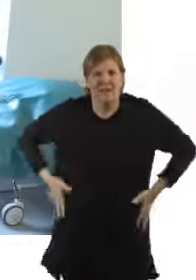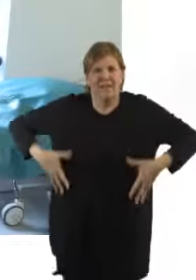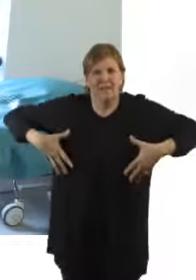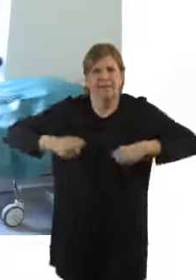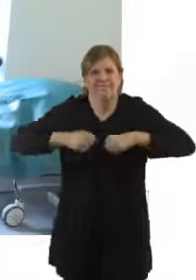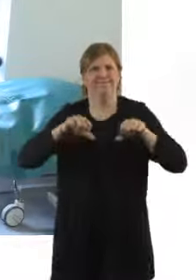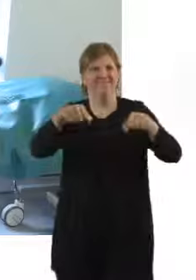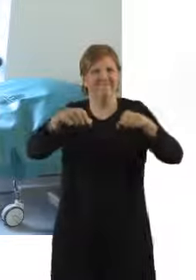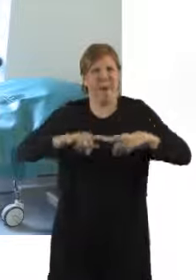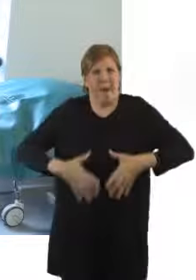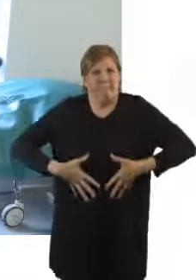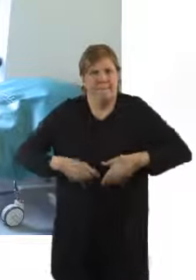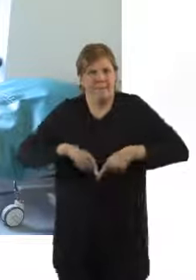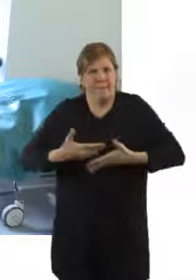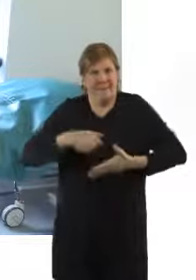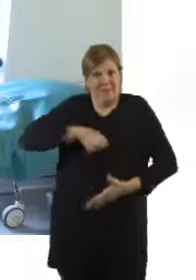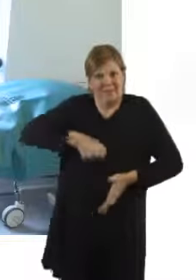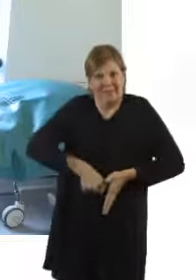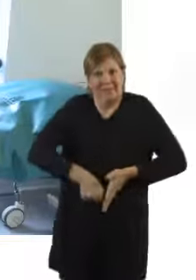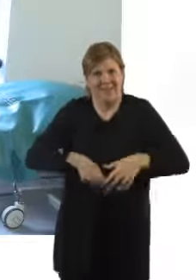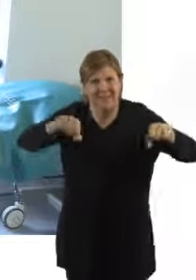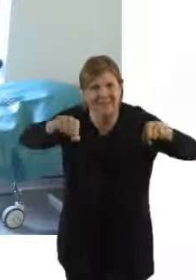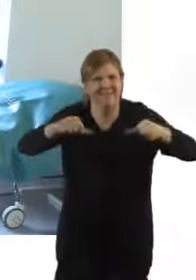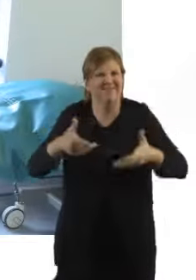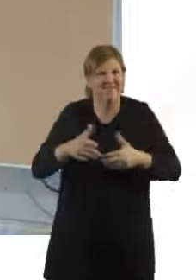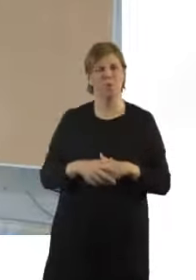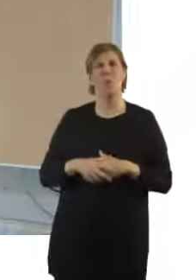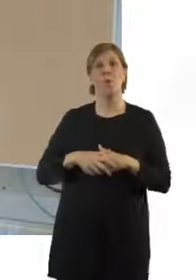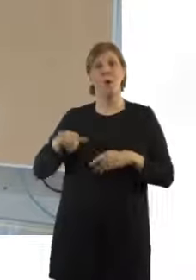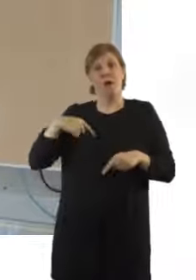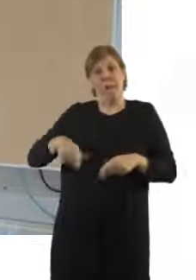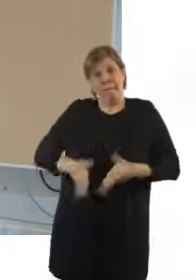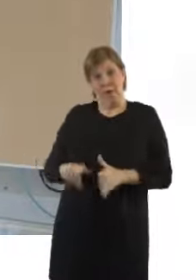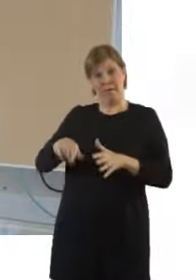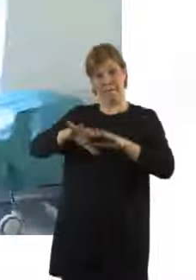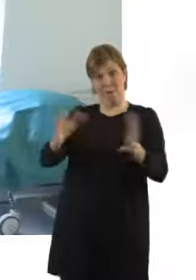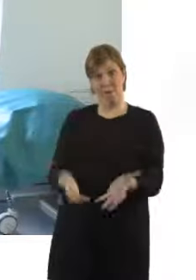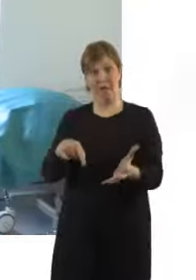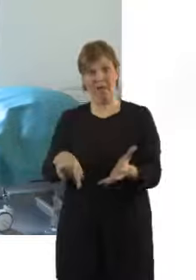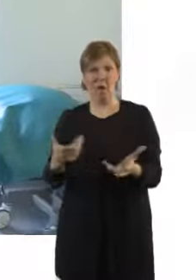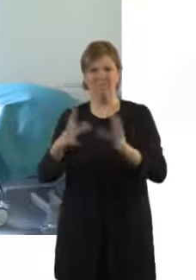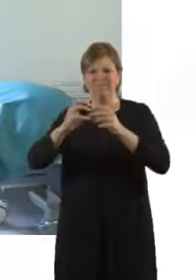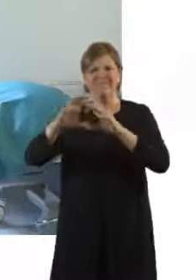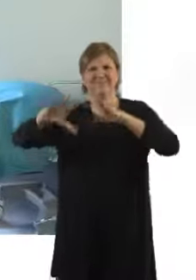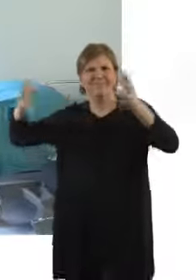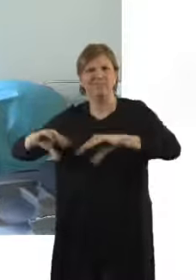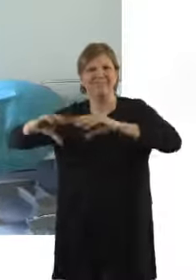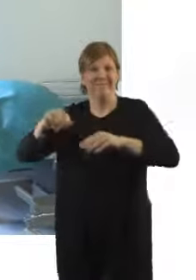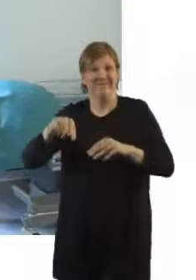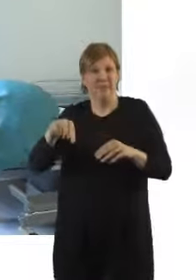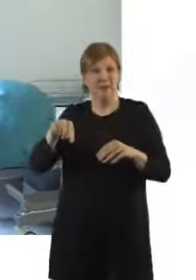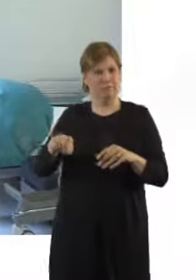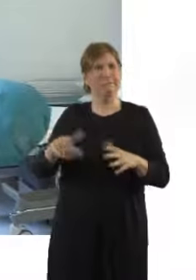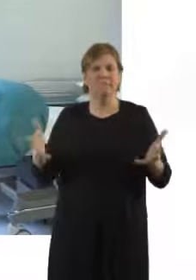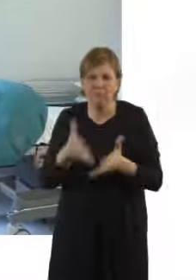position, open their hips wide, and encourage the baby to come round and down. We also have the birthing ball, and the bean